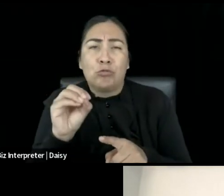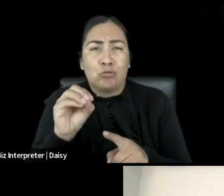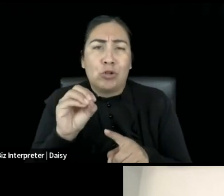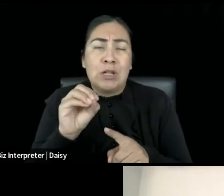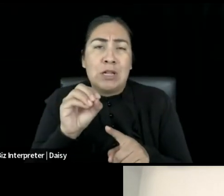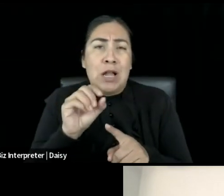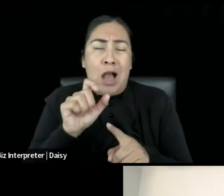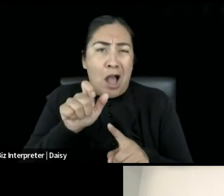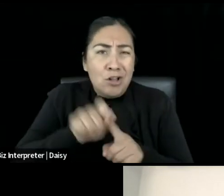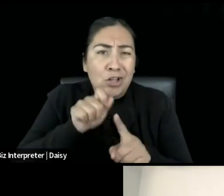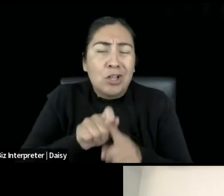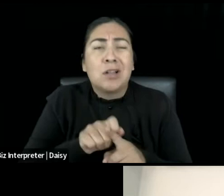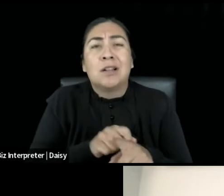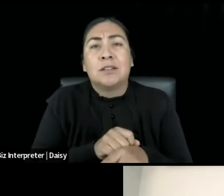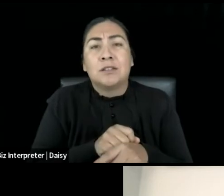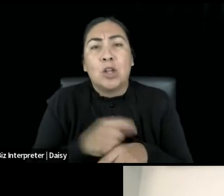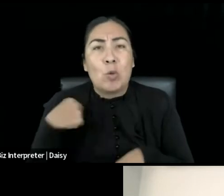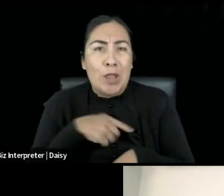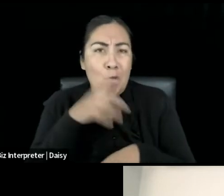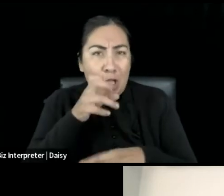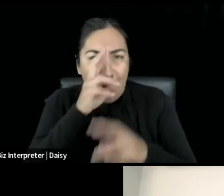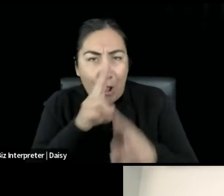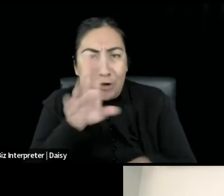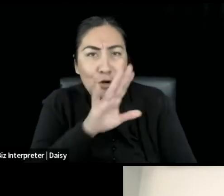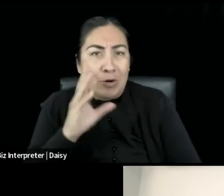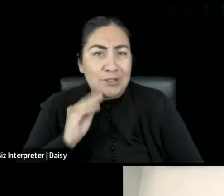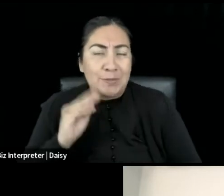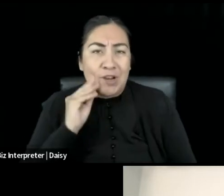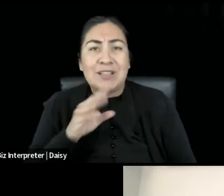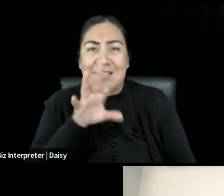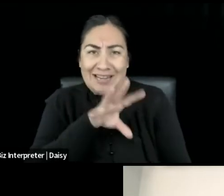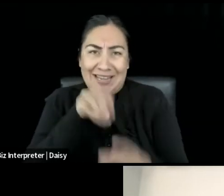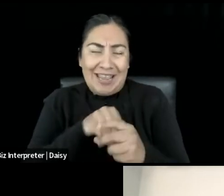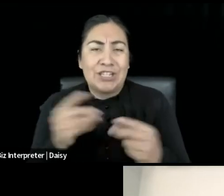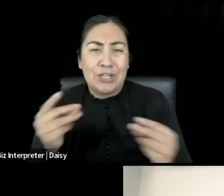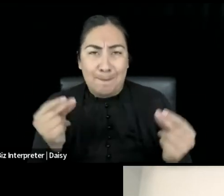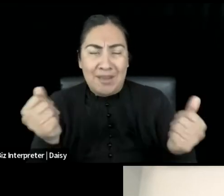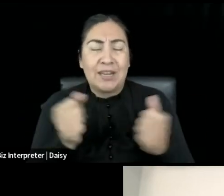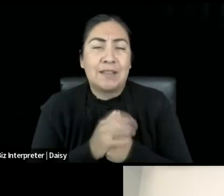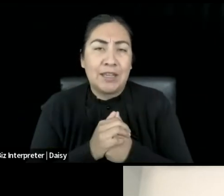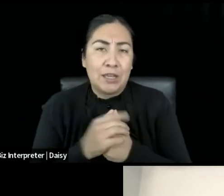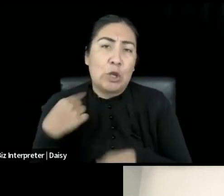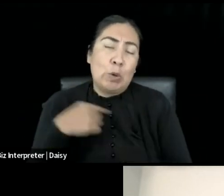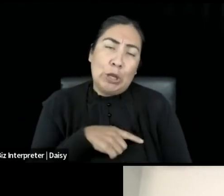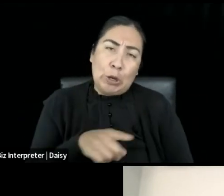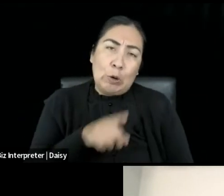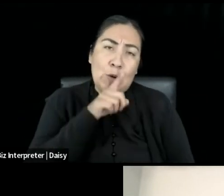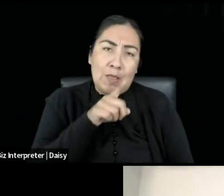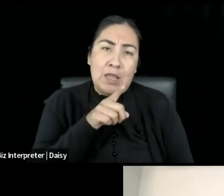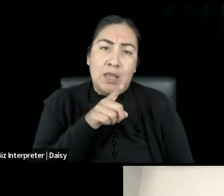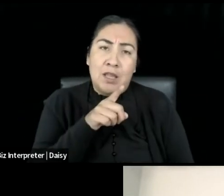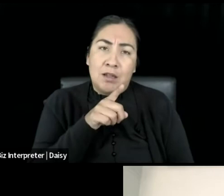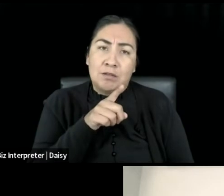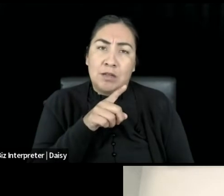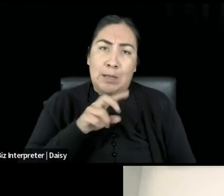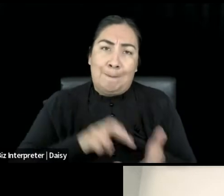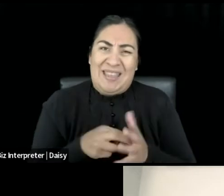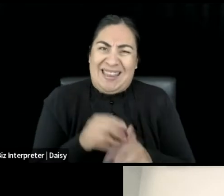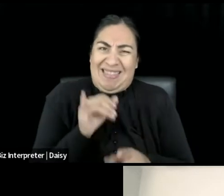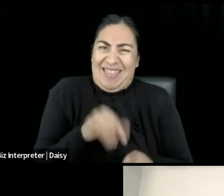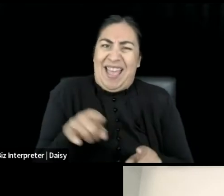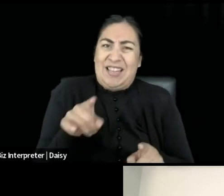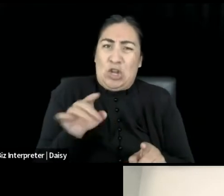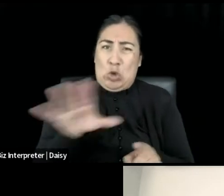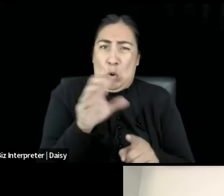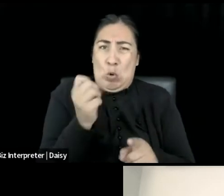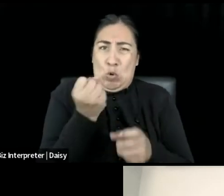we will honor your experience and engage immediately. And we truly do deeply mean that your safety is more important than the flow of